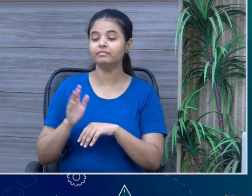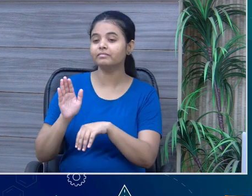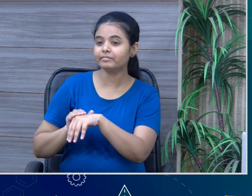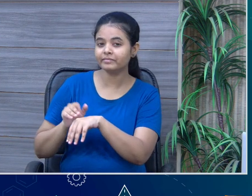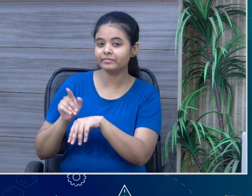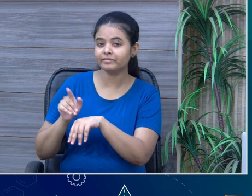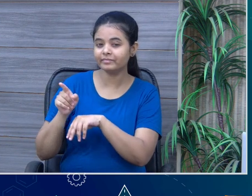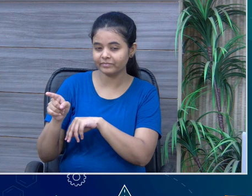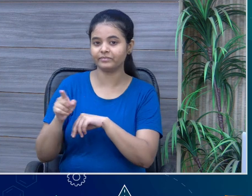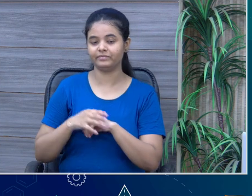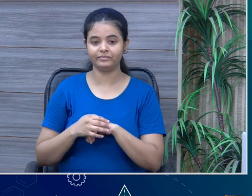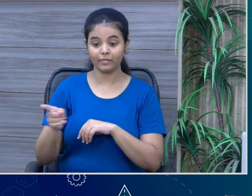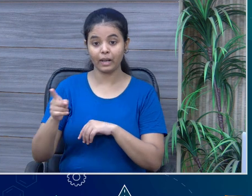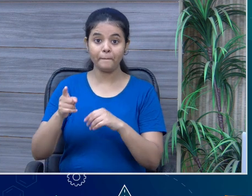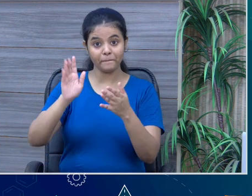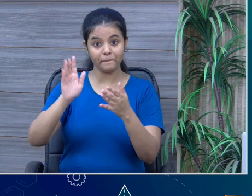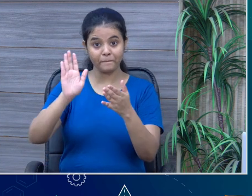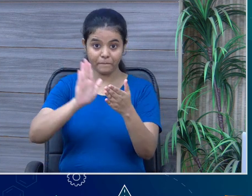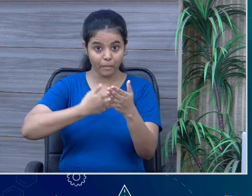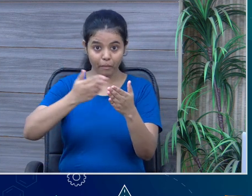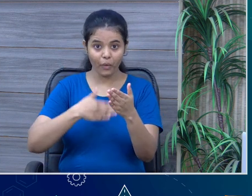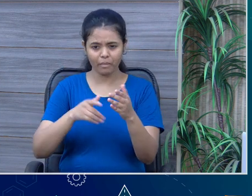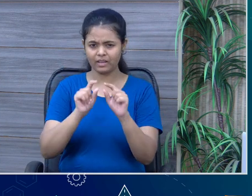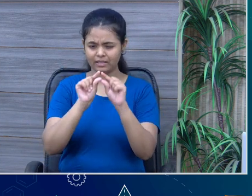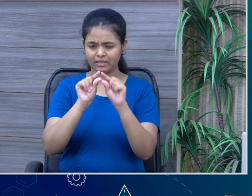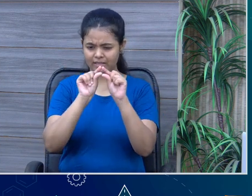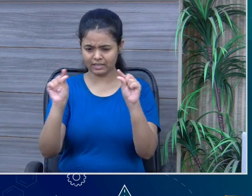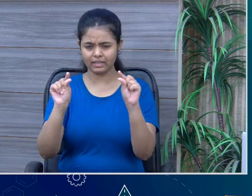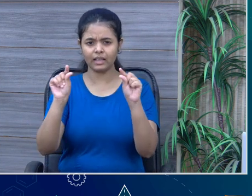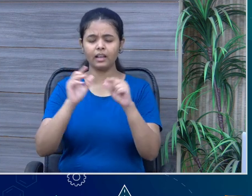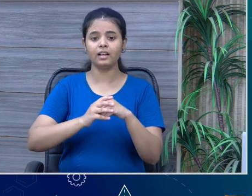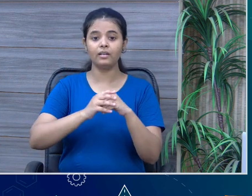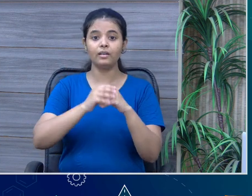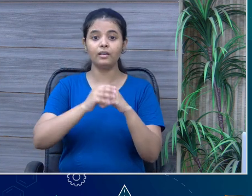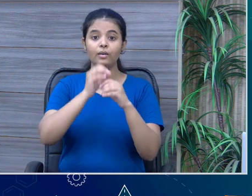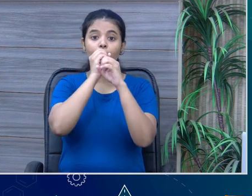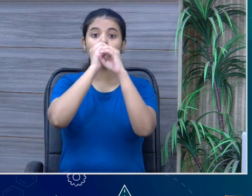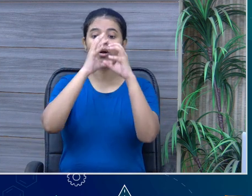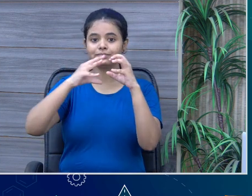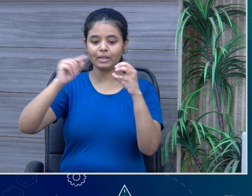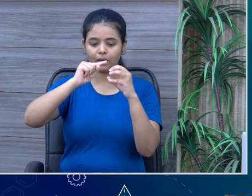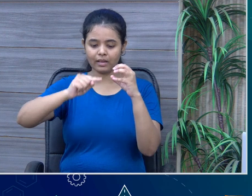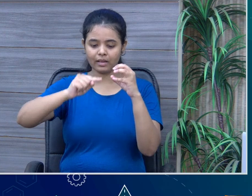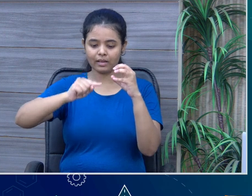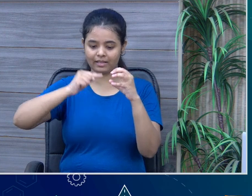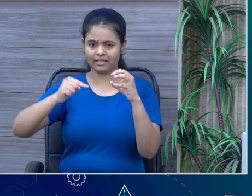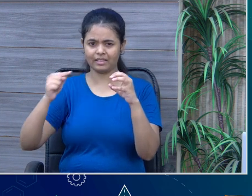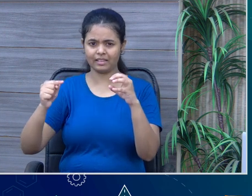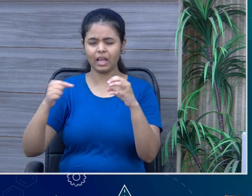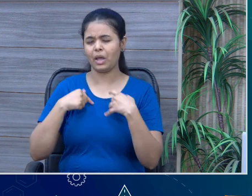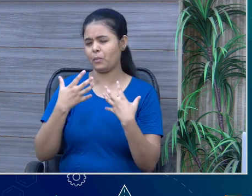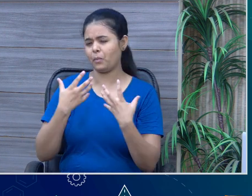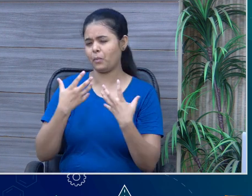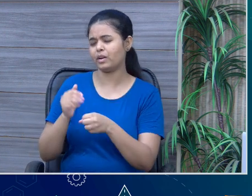a this poem, the curly shell. So, we would like to know from you that are